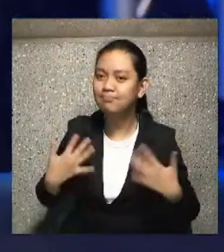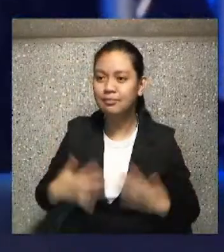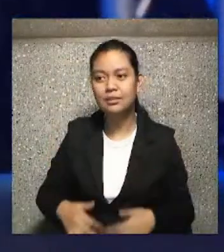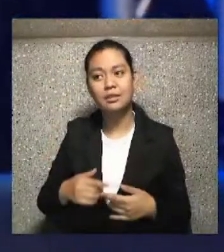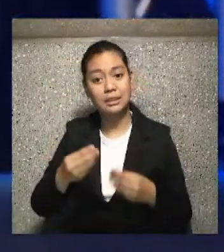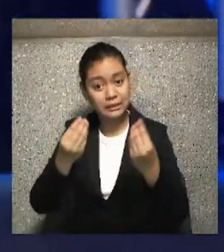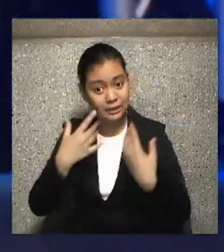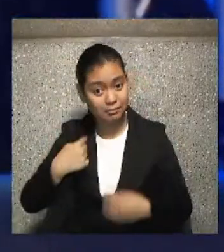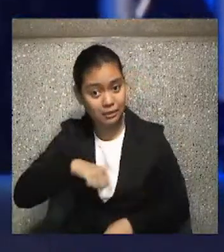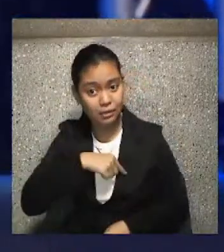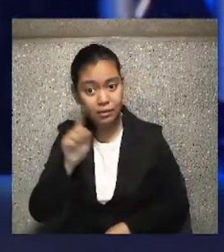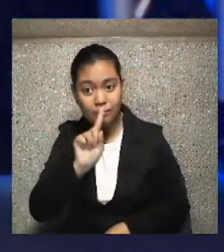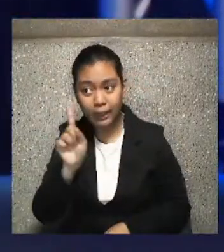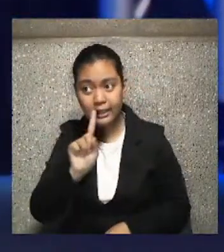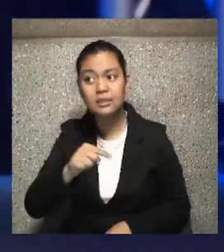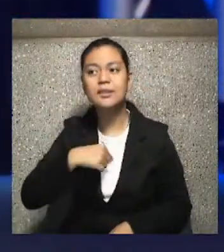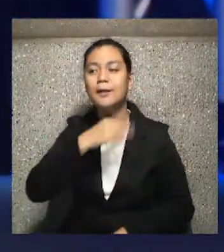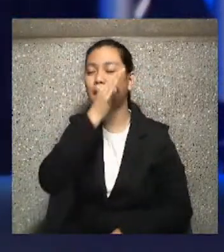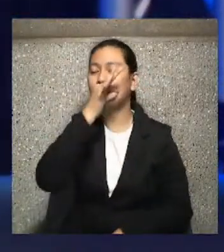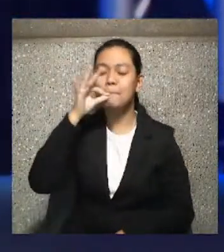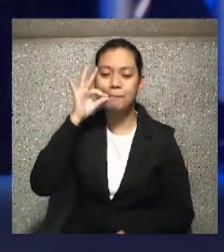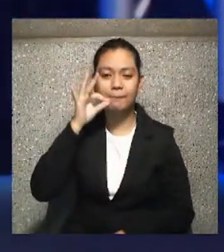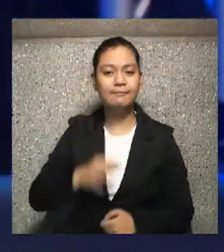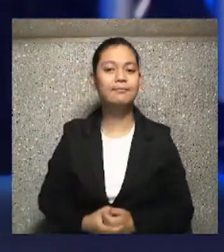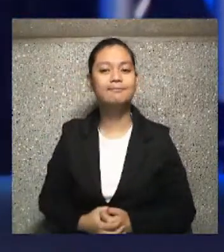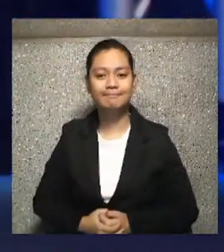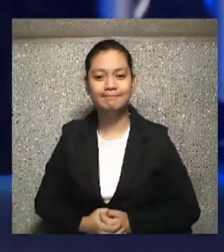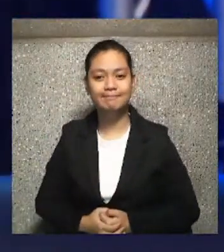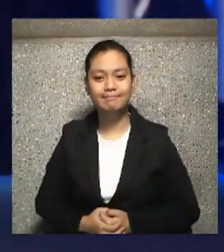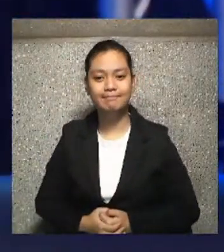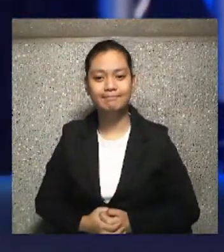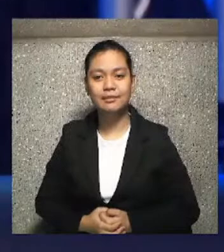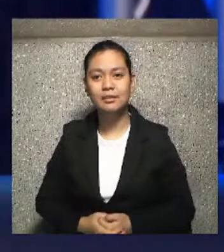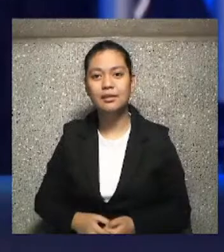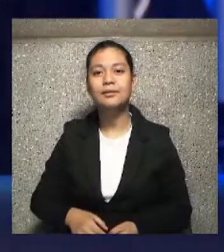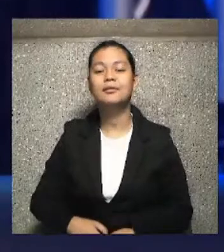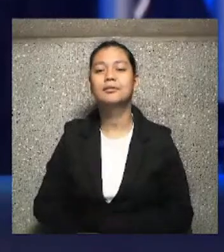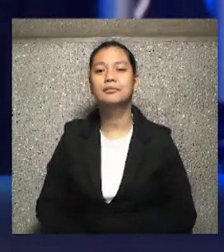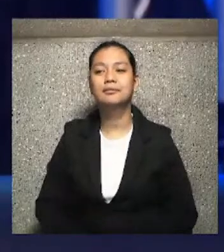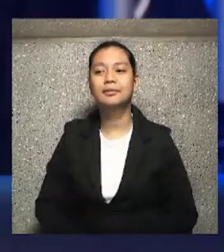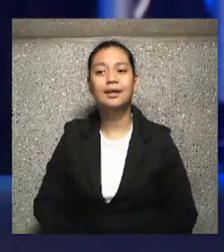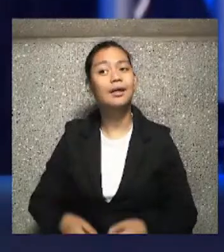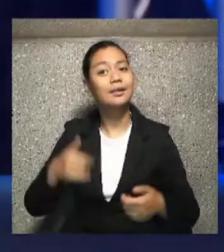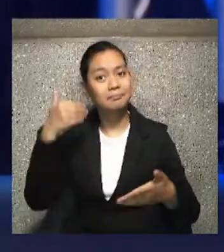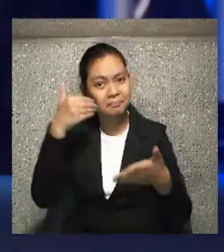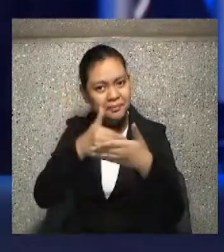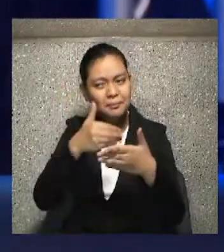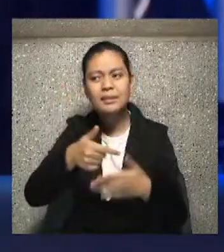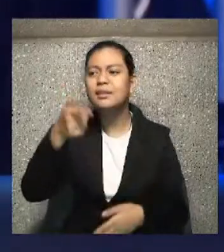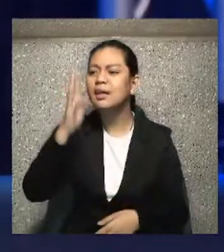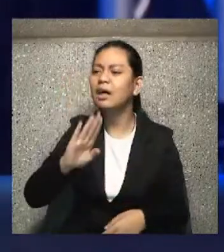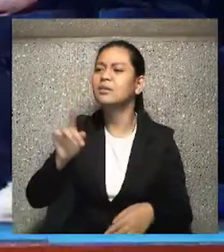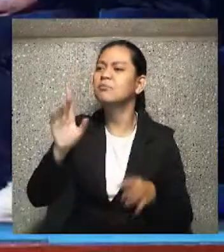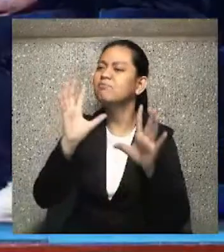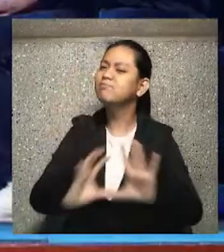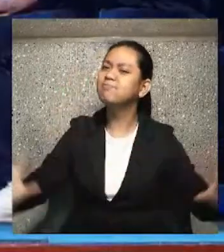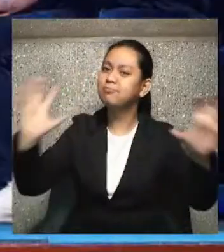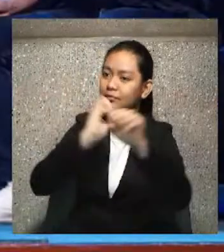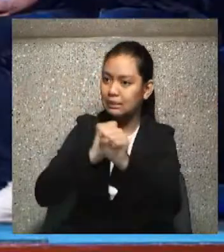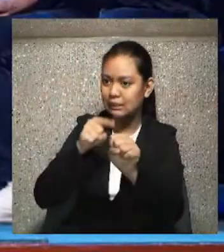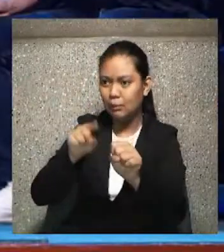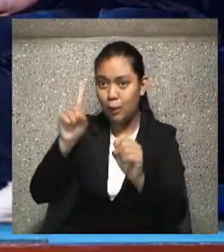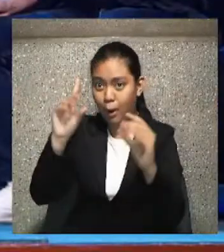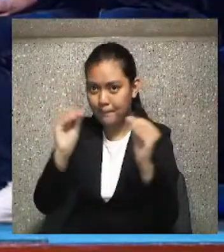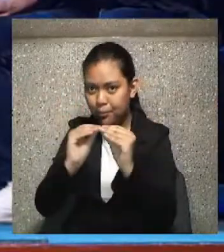to prayer and fasting this season. Good reminder. I think we need to wrap up. But I have one